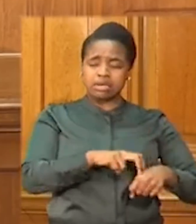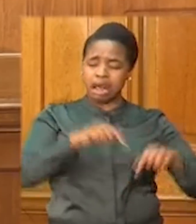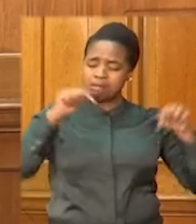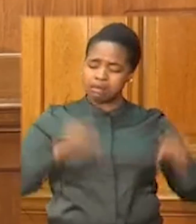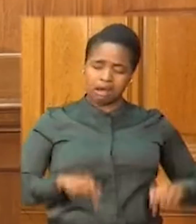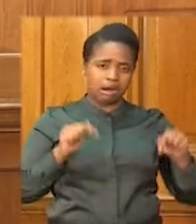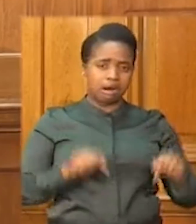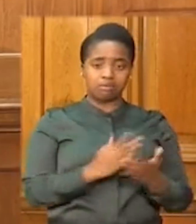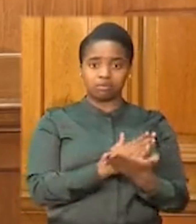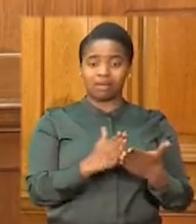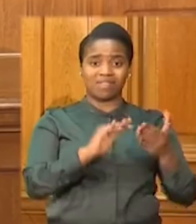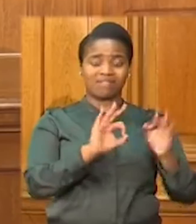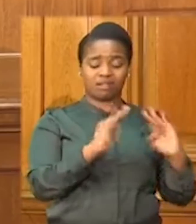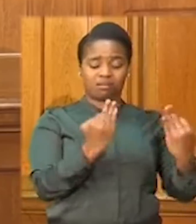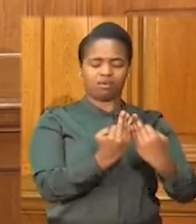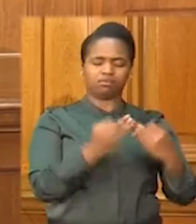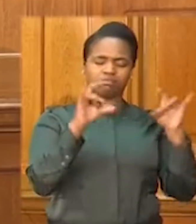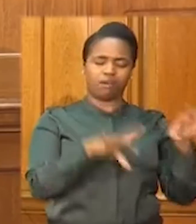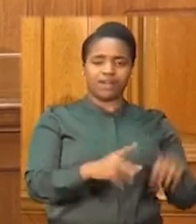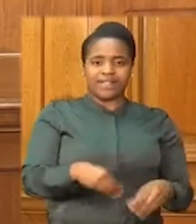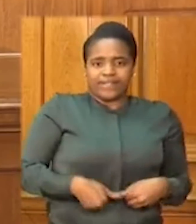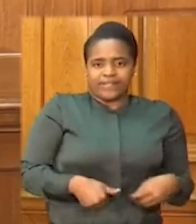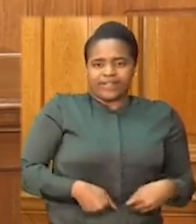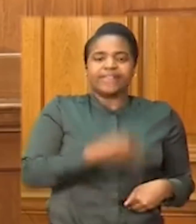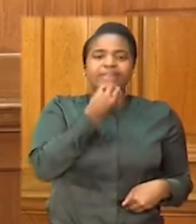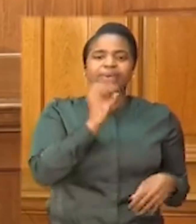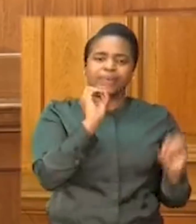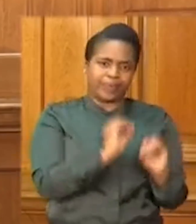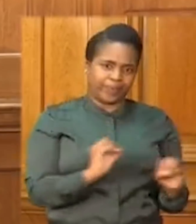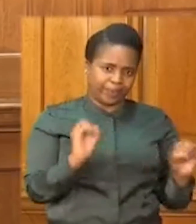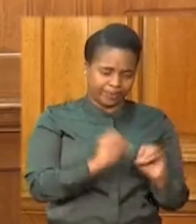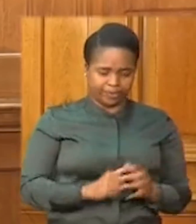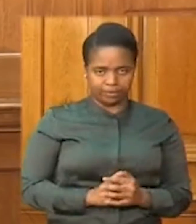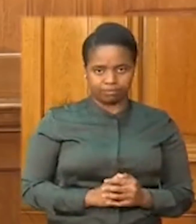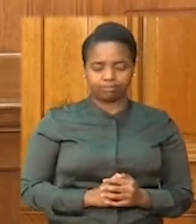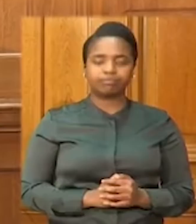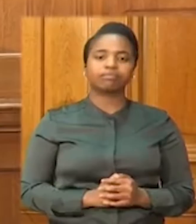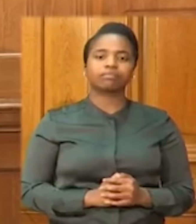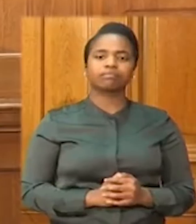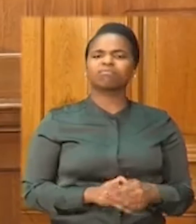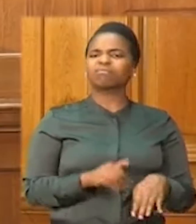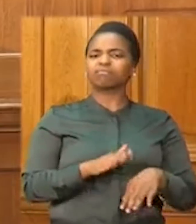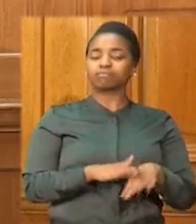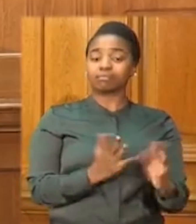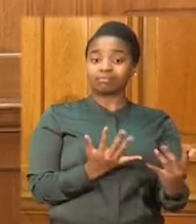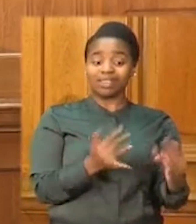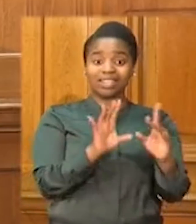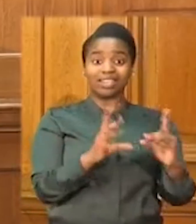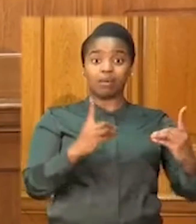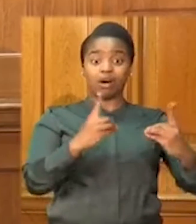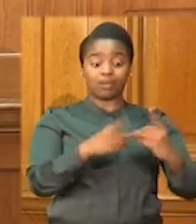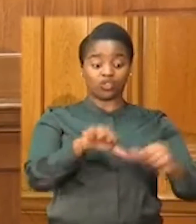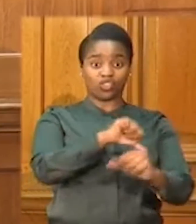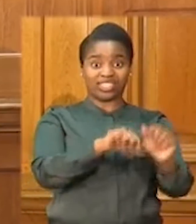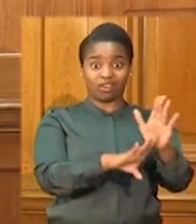efficiently. In addition, to fill the immediate need, the Department of Social